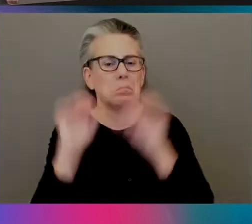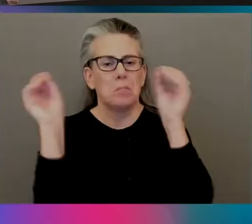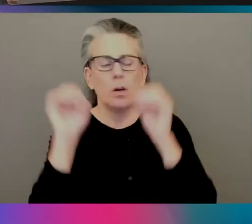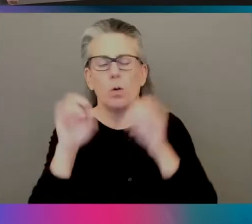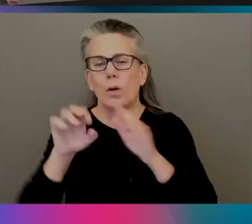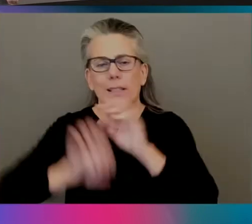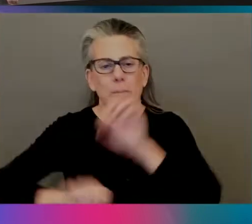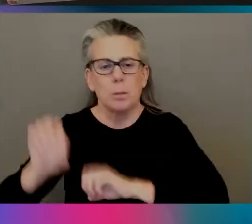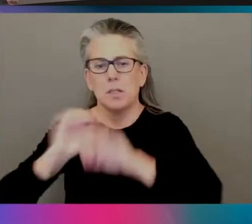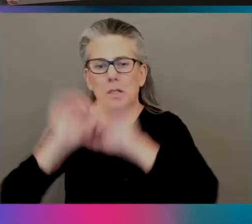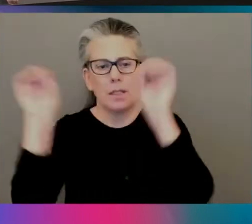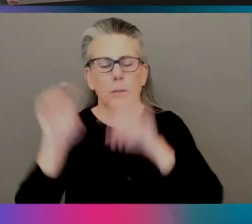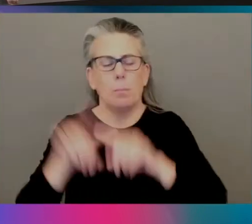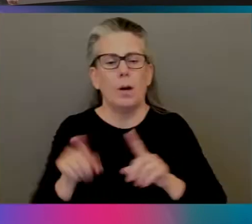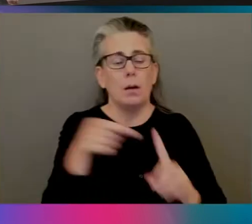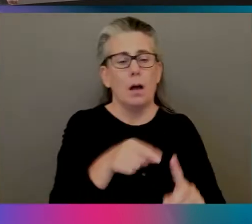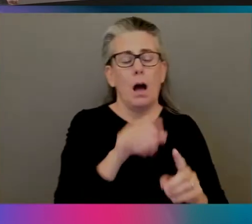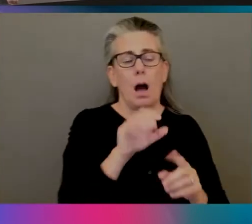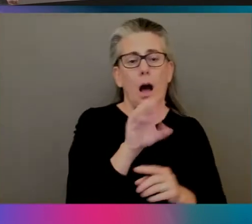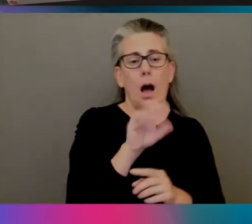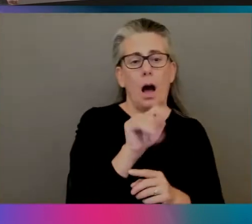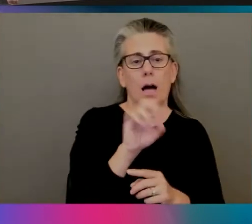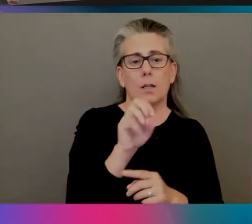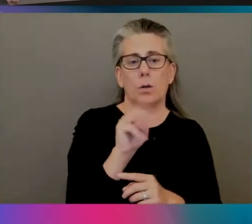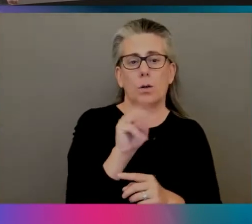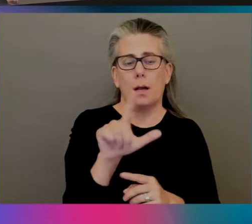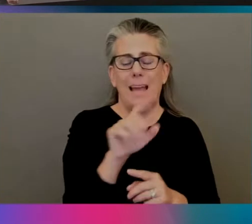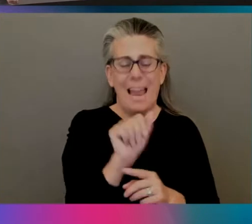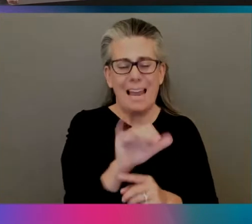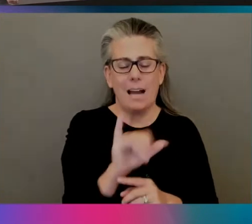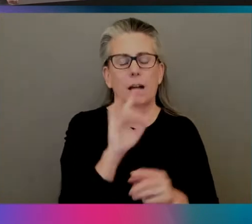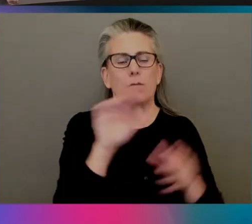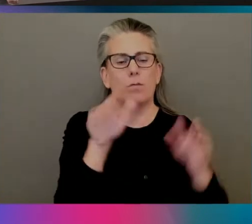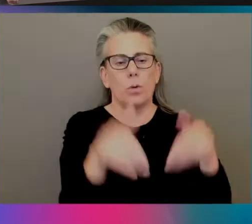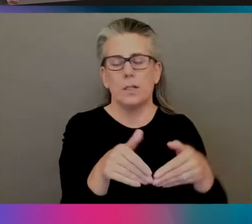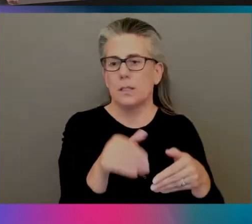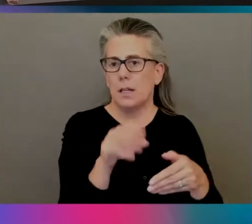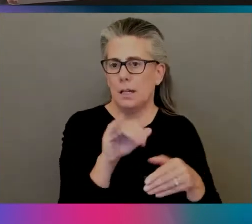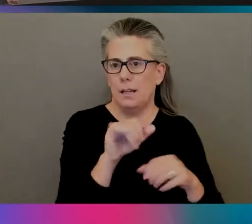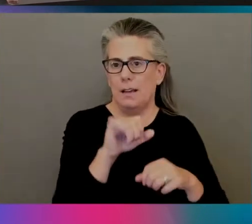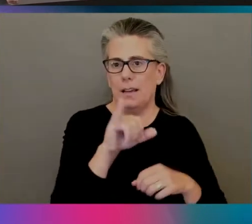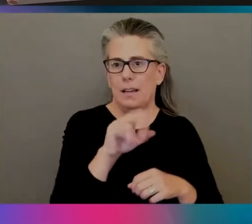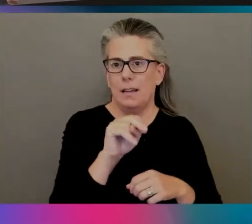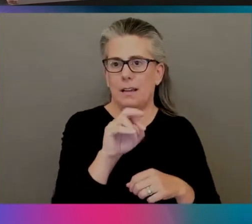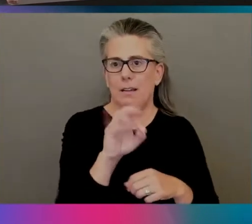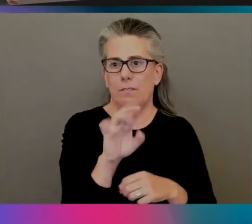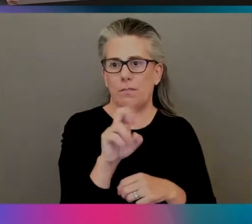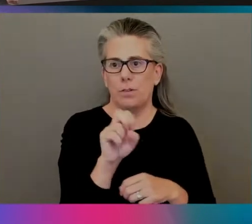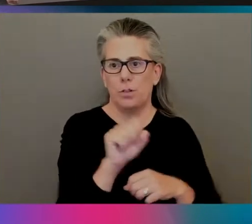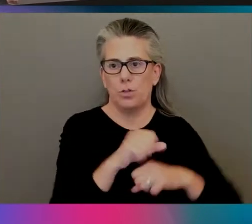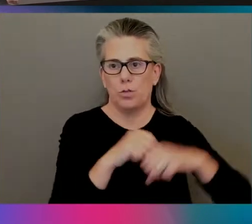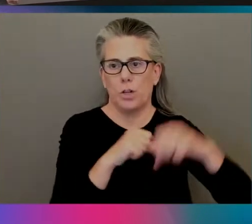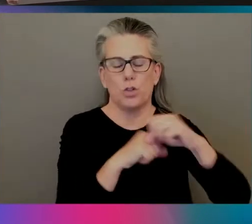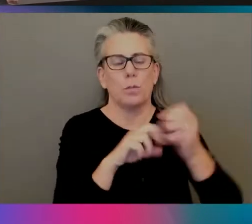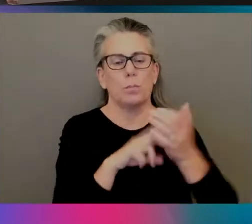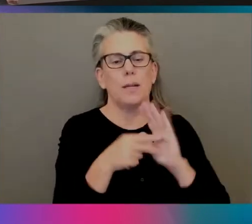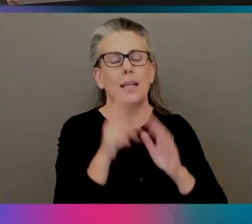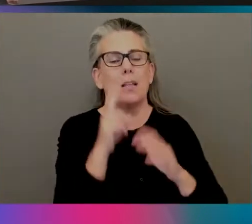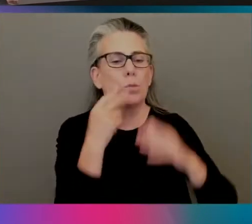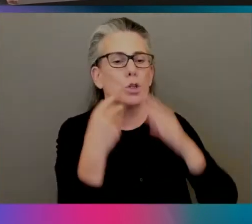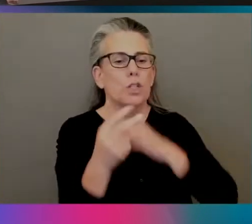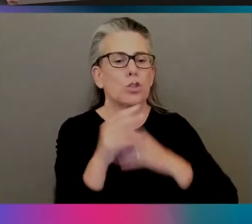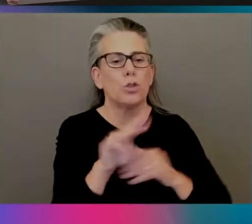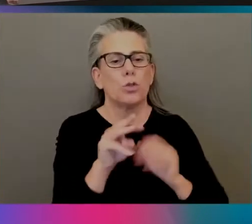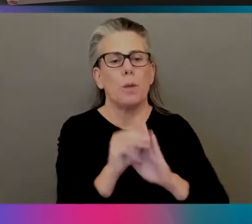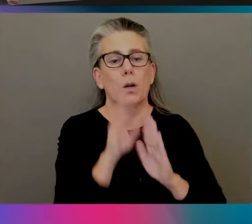OctoML AI is focused on the inference layer. And inferencing is a vocabulary word. It means the prediction that your model's going to make. Like, when you